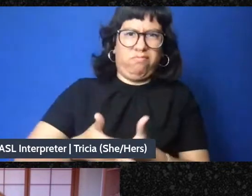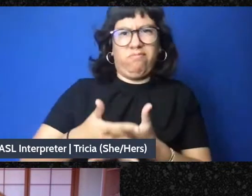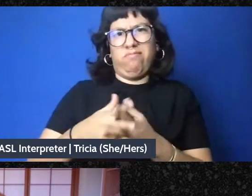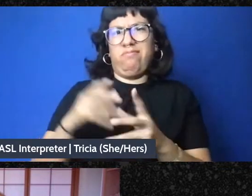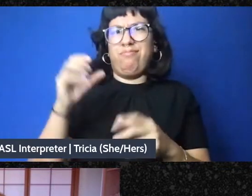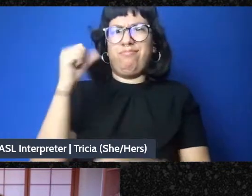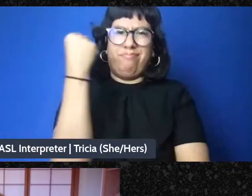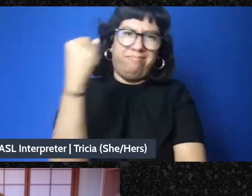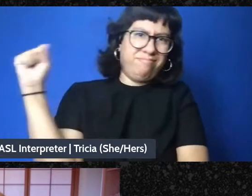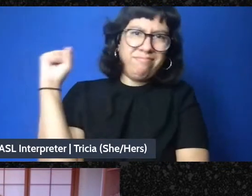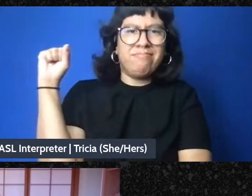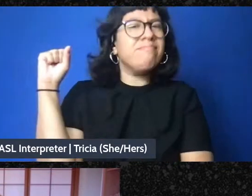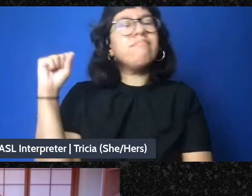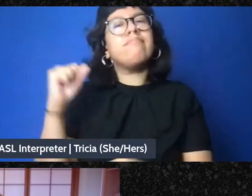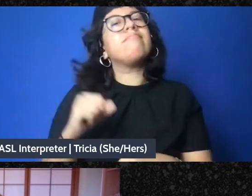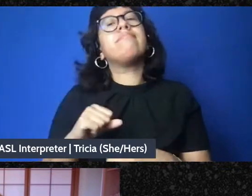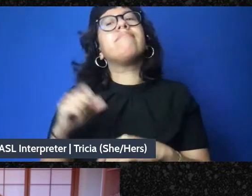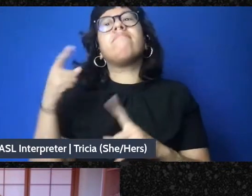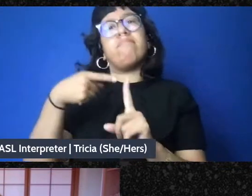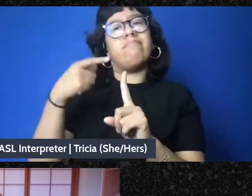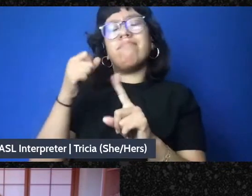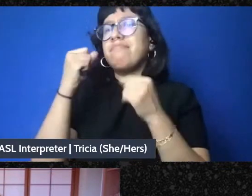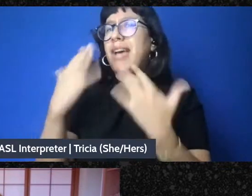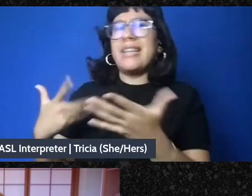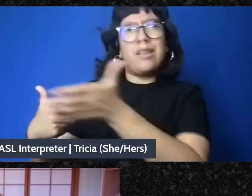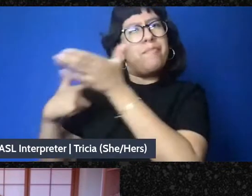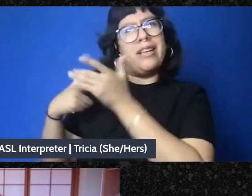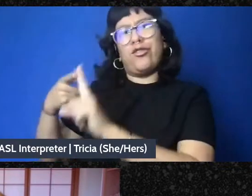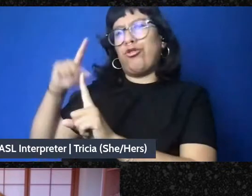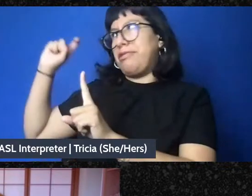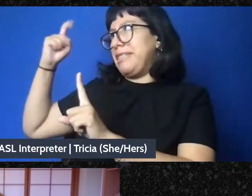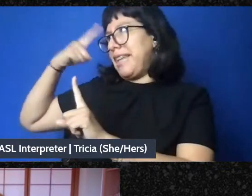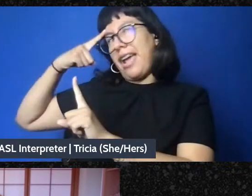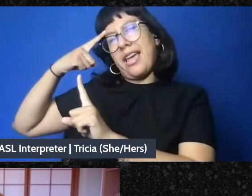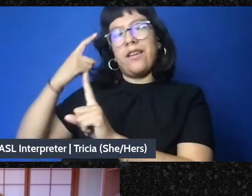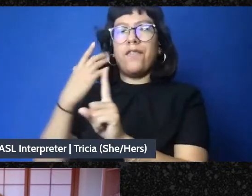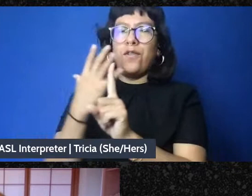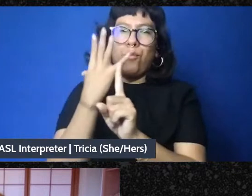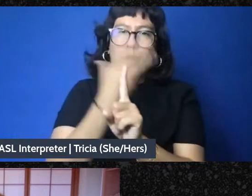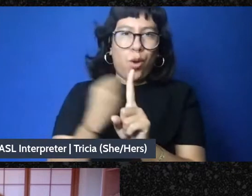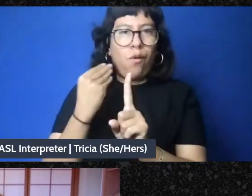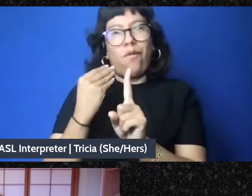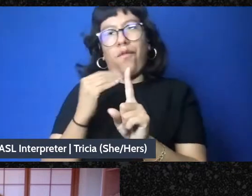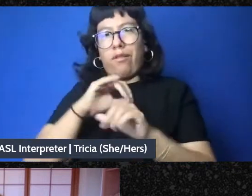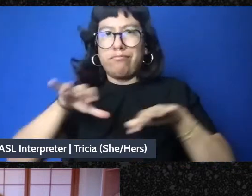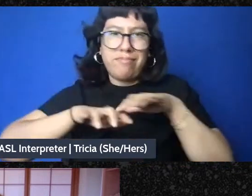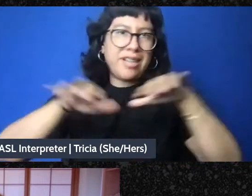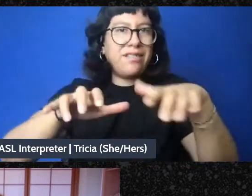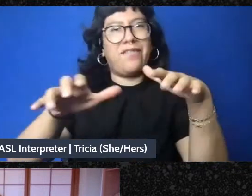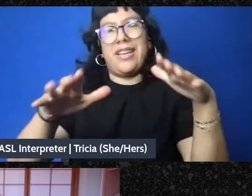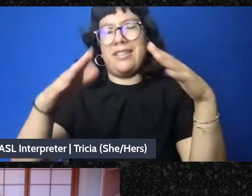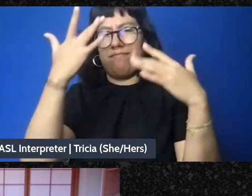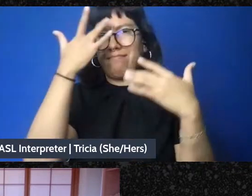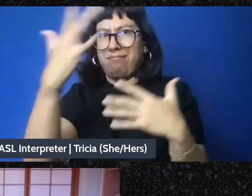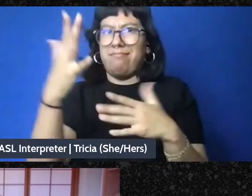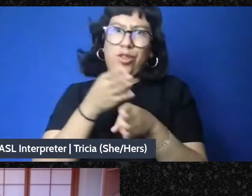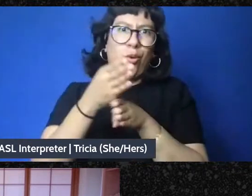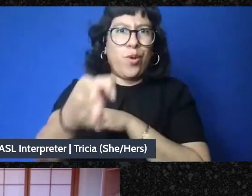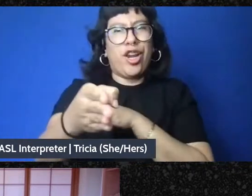has not made very many demands of the state in her long, beautiful activist and intellectual career.